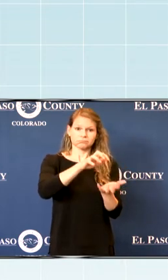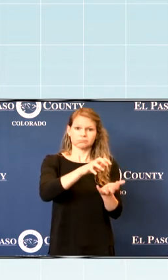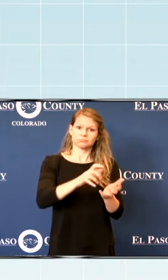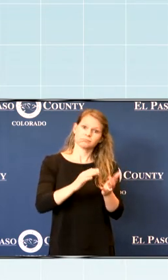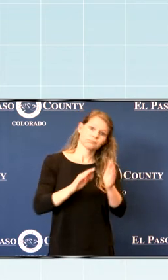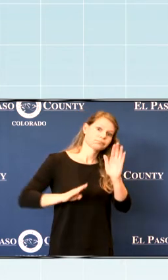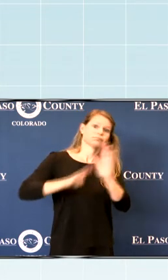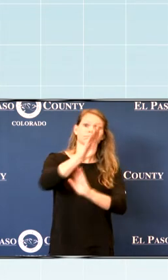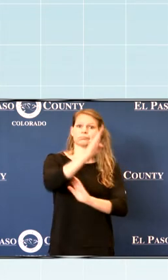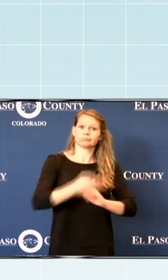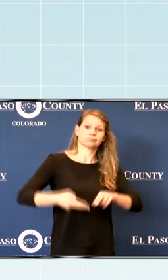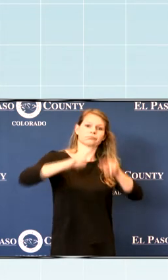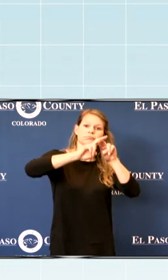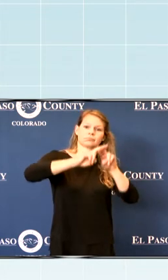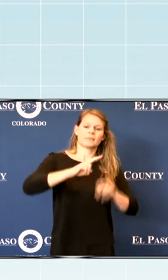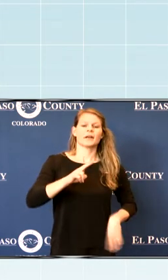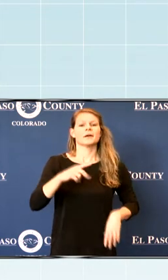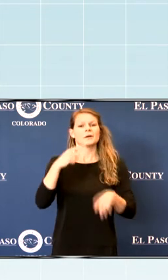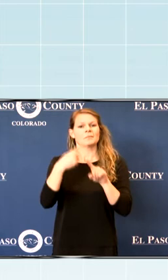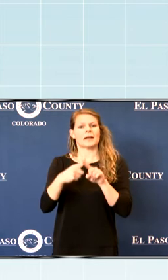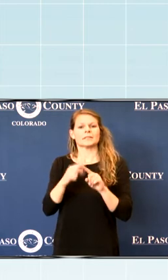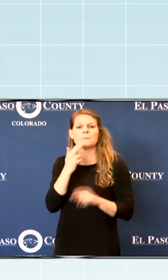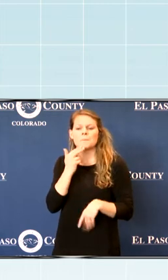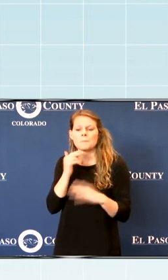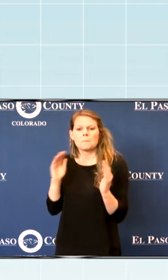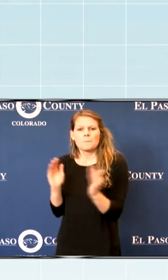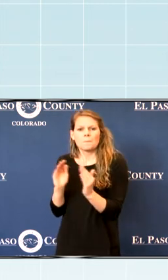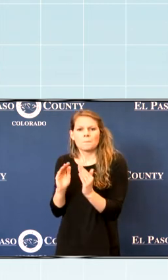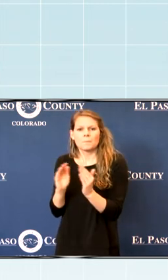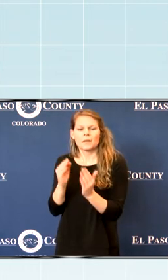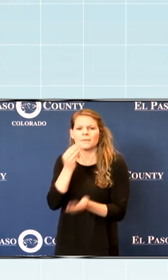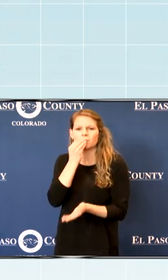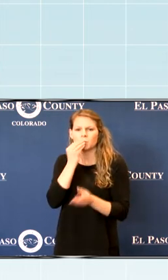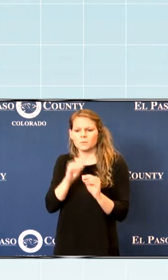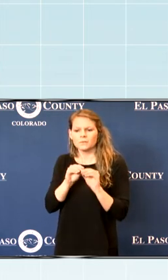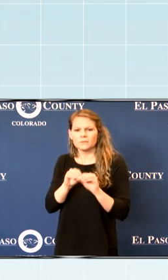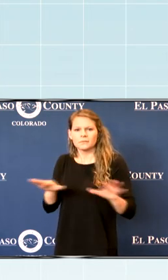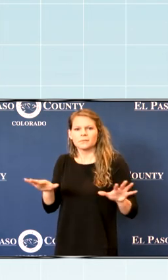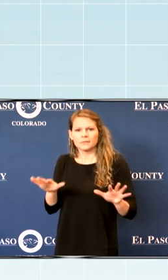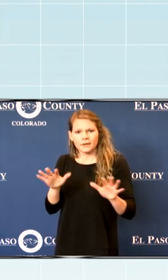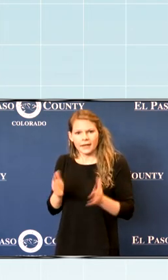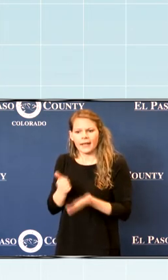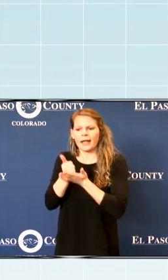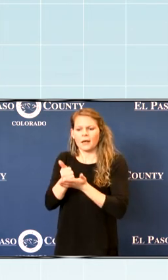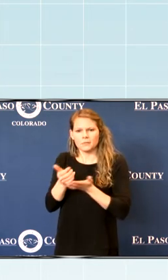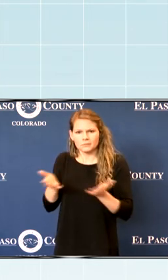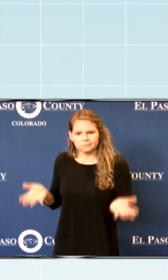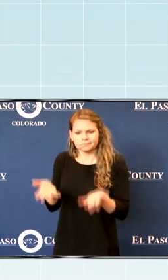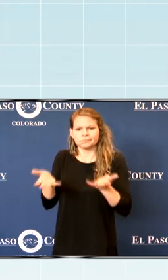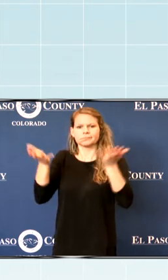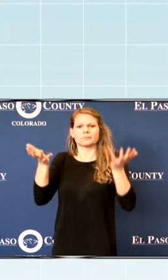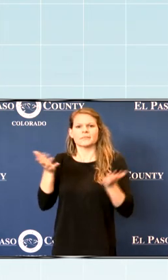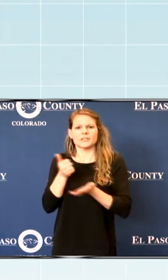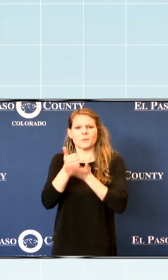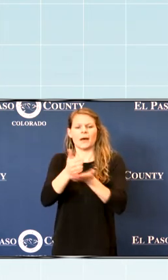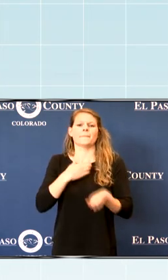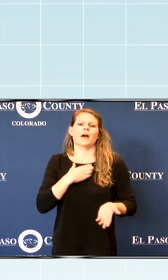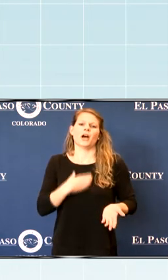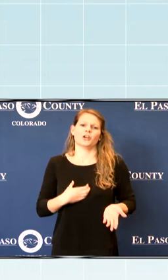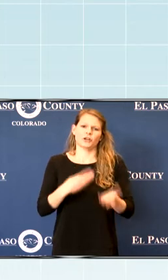return fueling many smaller food distribution centers and distribution networks to alleviate hunger in our community.